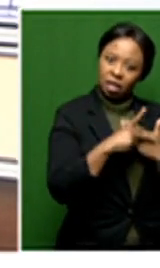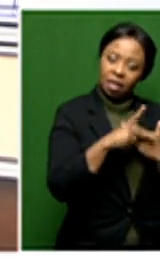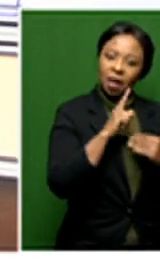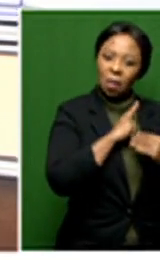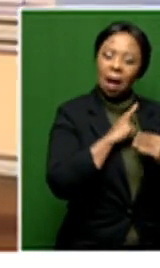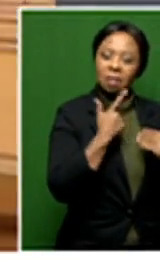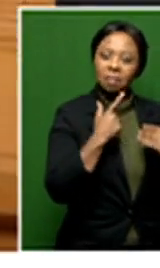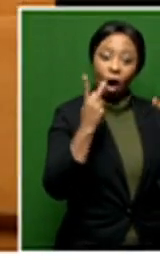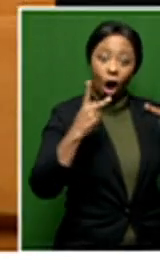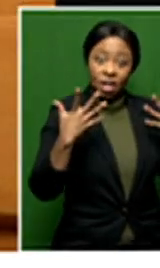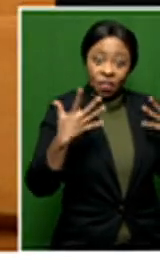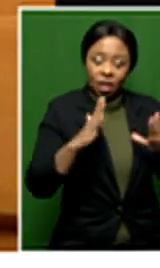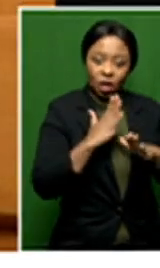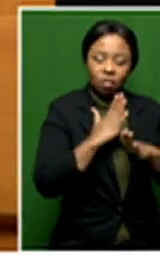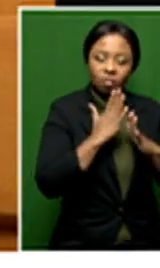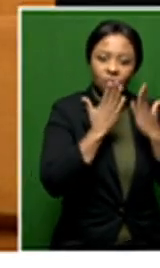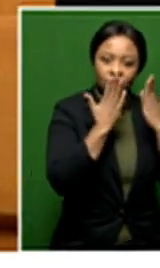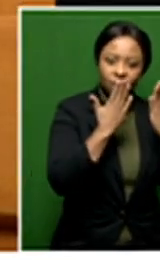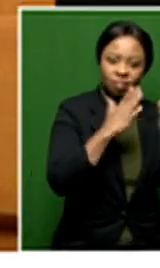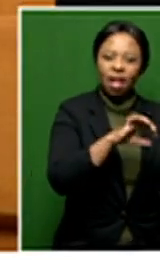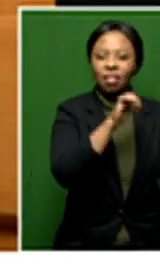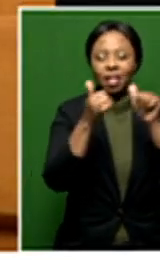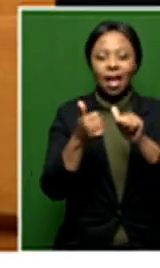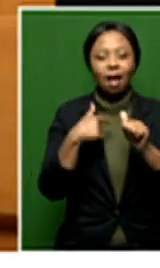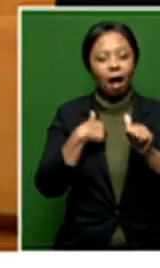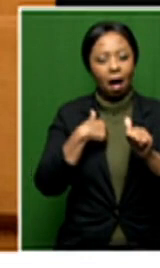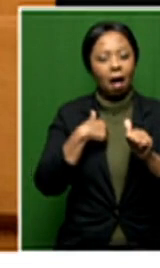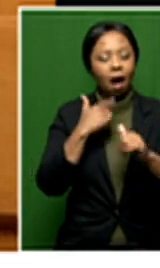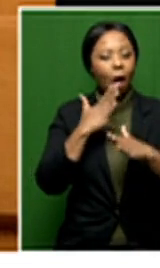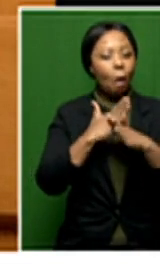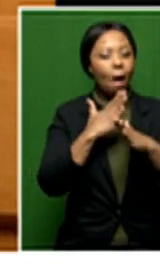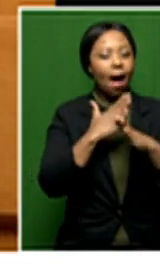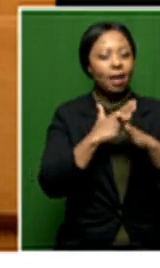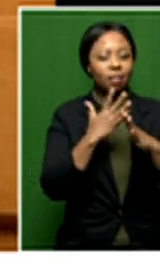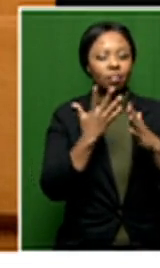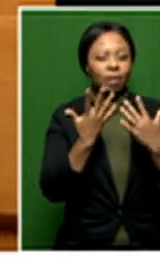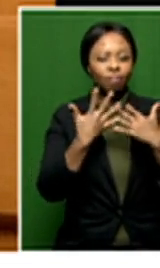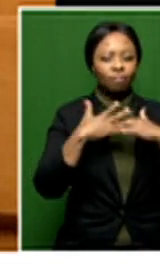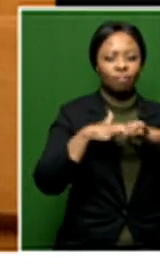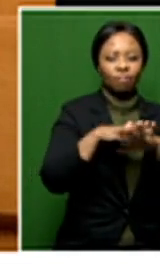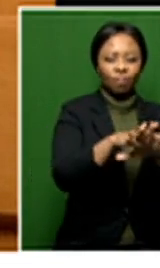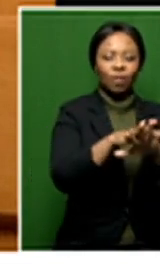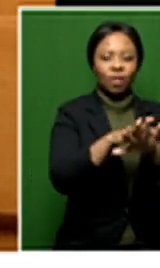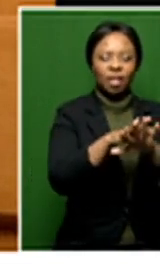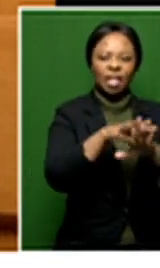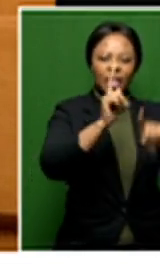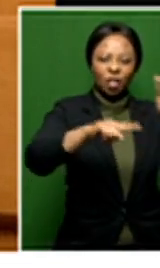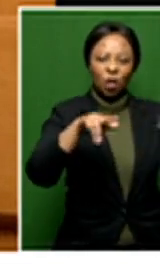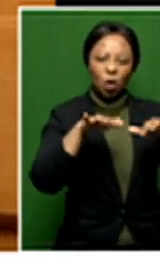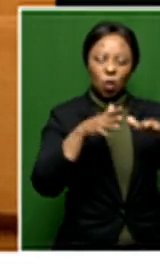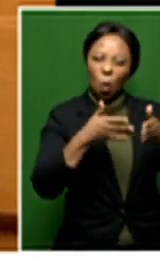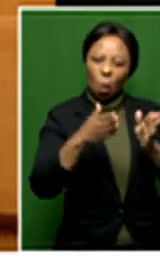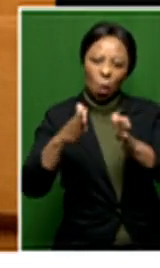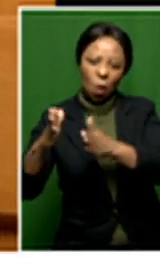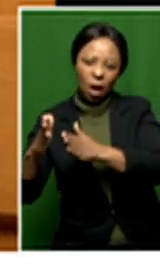leaving art school. And I'm still kind of resolving how to make my work in a cohesive way. But I've never abandoned painting by itself.